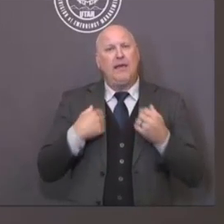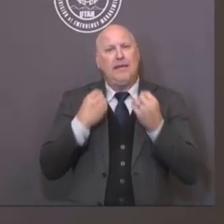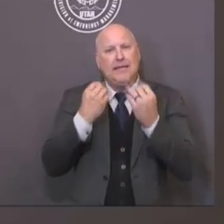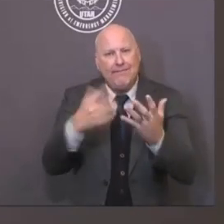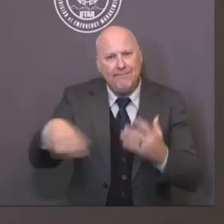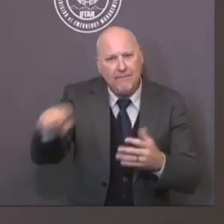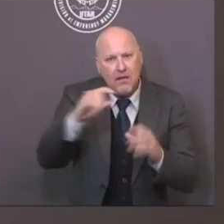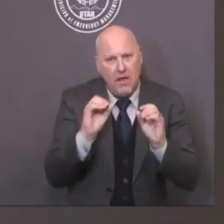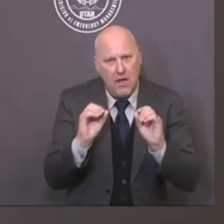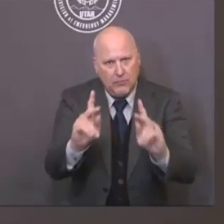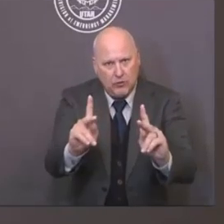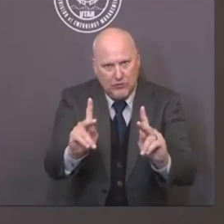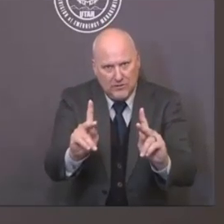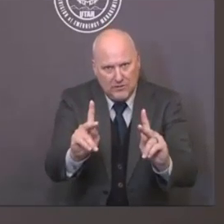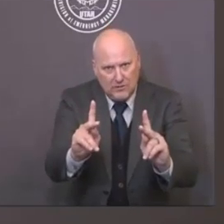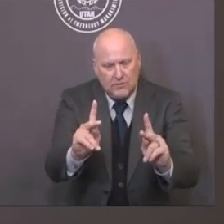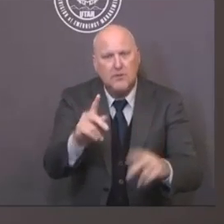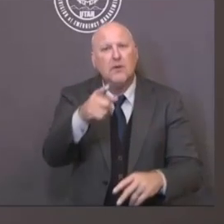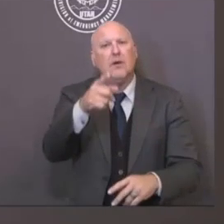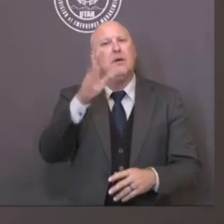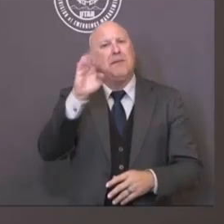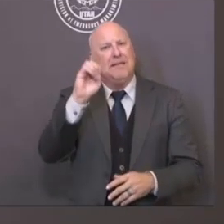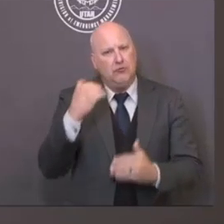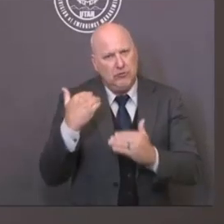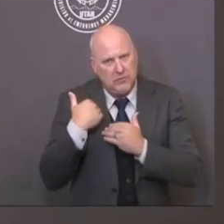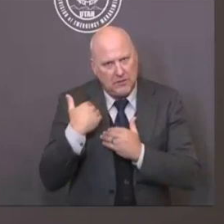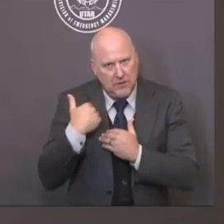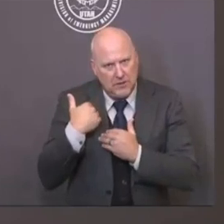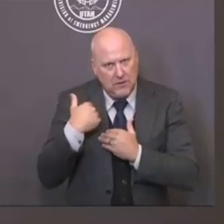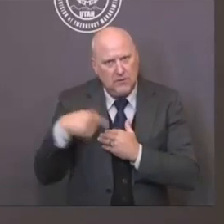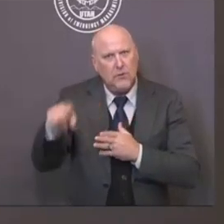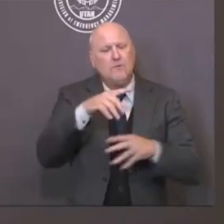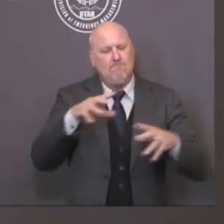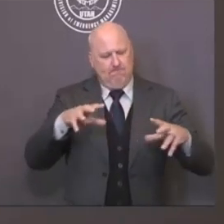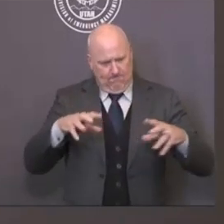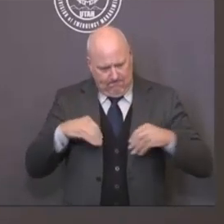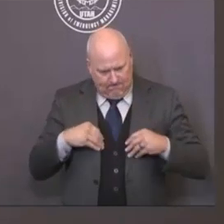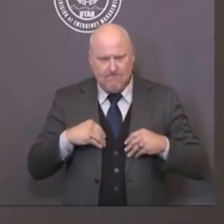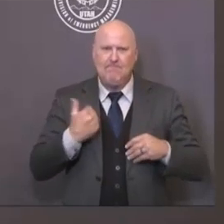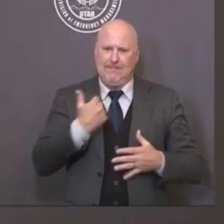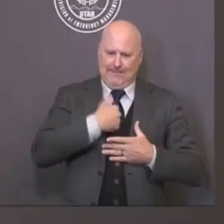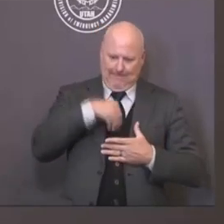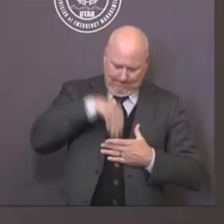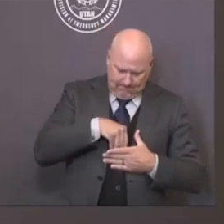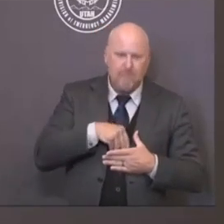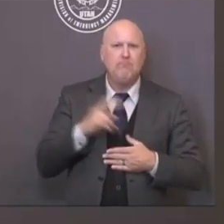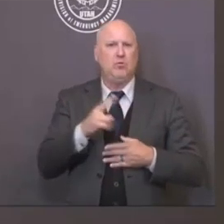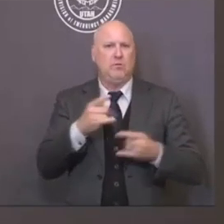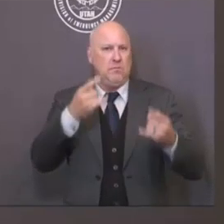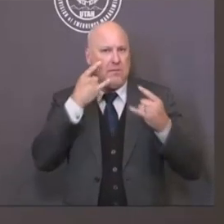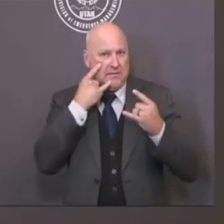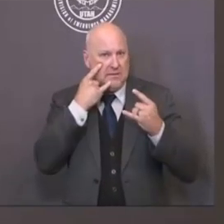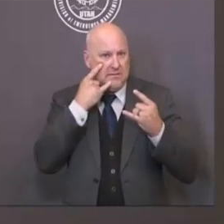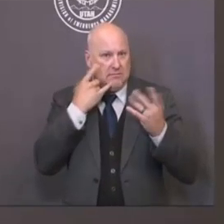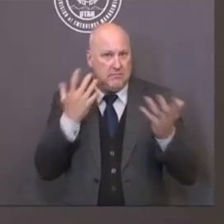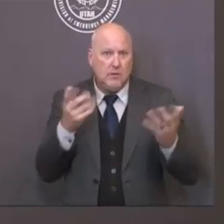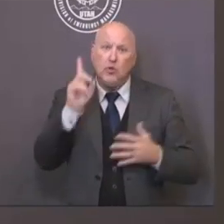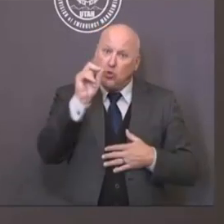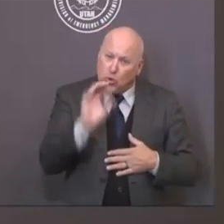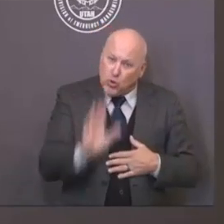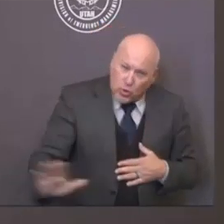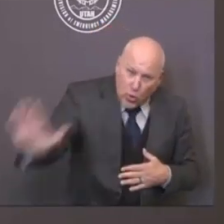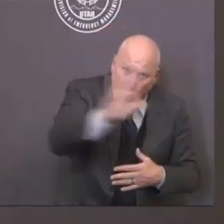on the responsibility to do our part. If we all do our part, we can, in fact, conquer